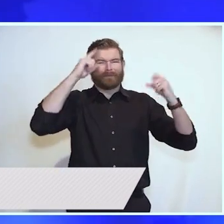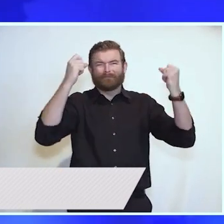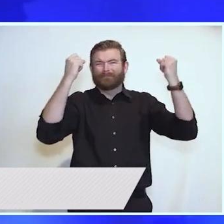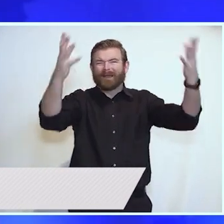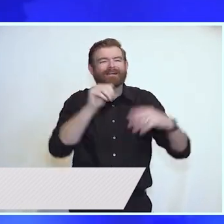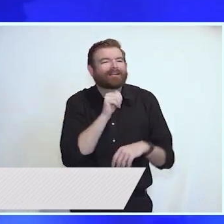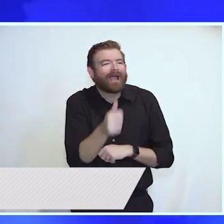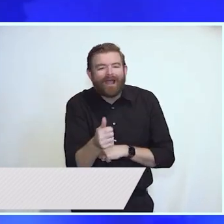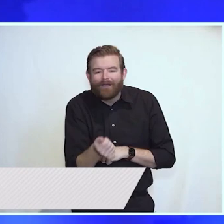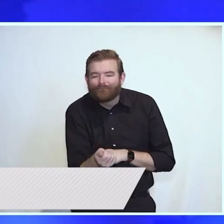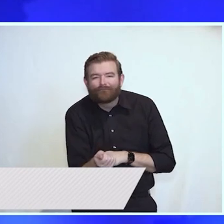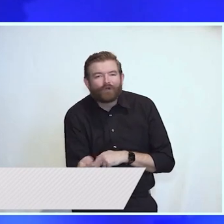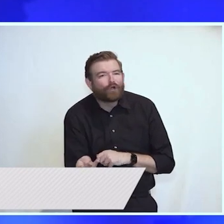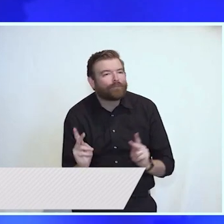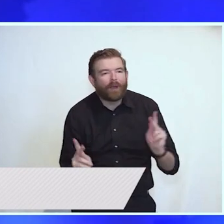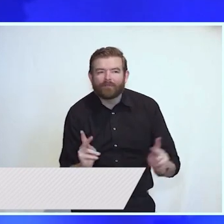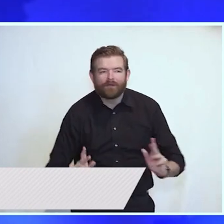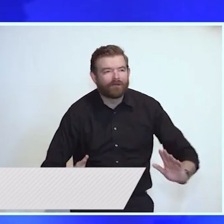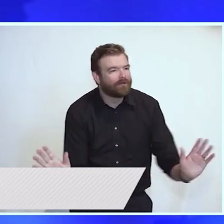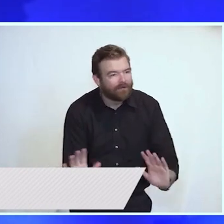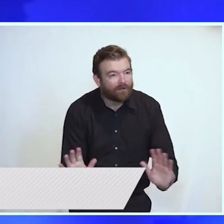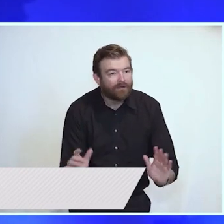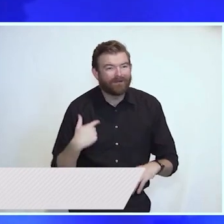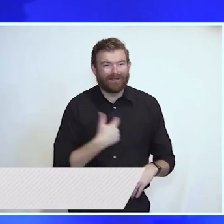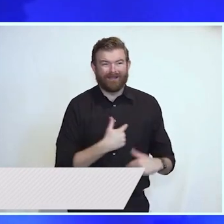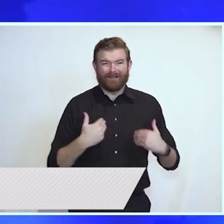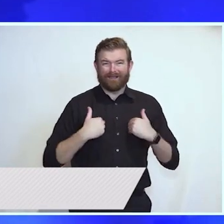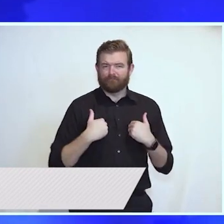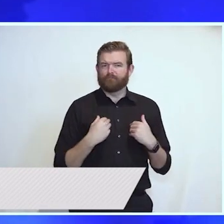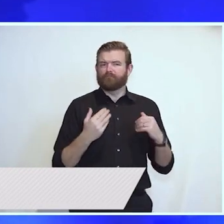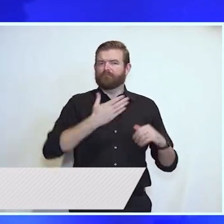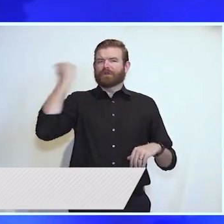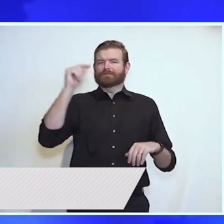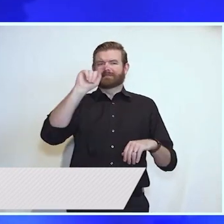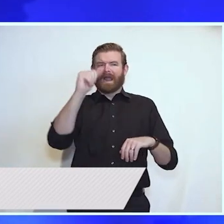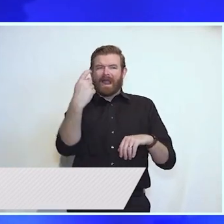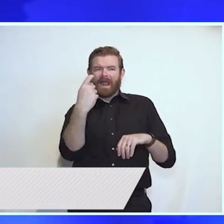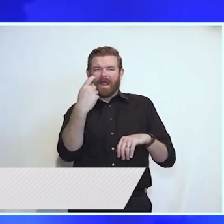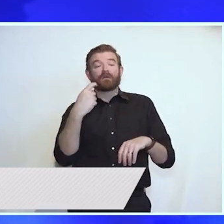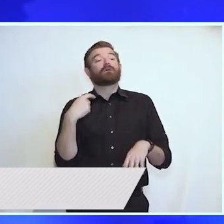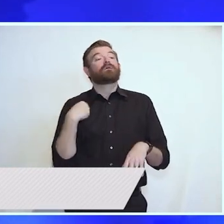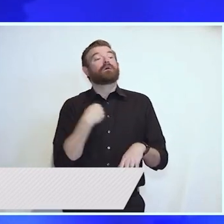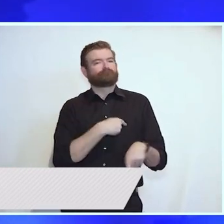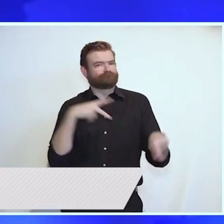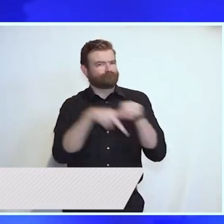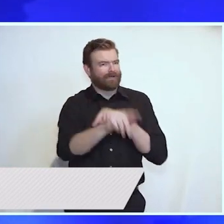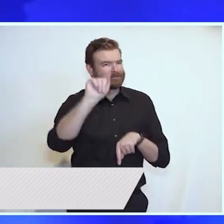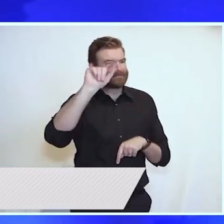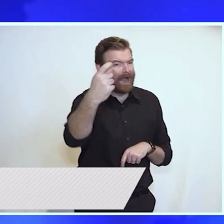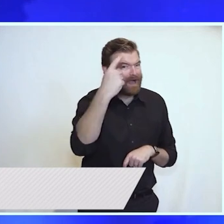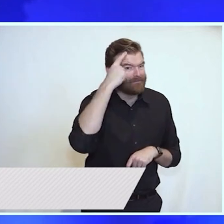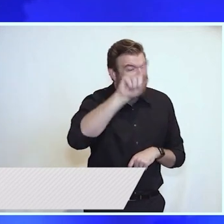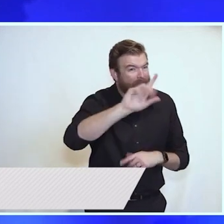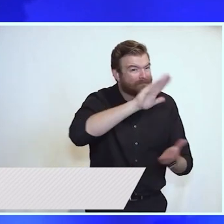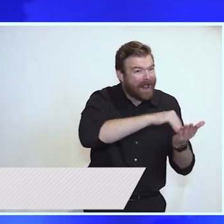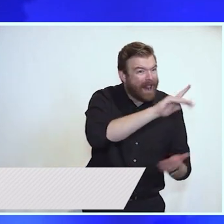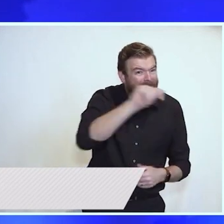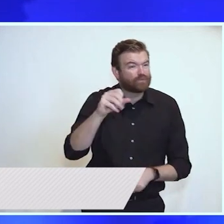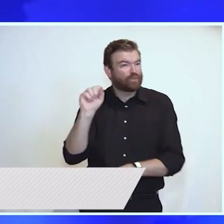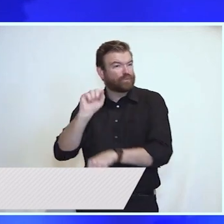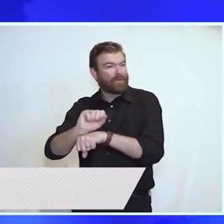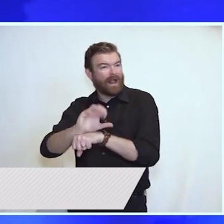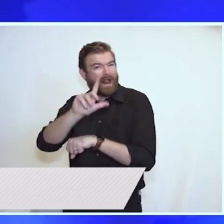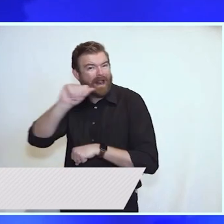greater tax fairness. We've cut taxes for our middle class and working families and our seniors 14 times.